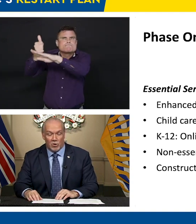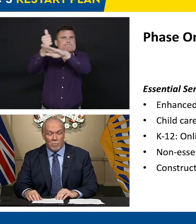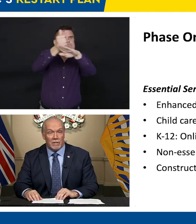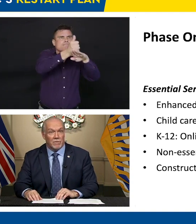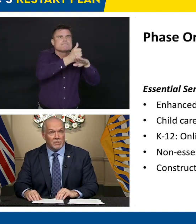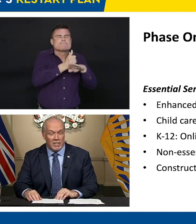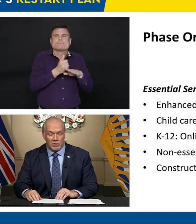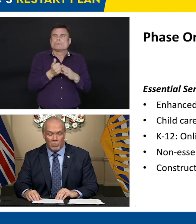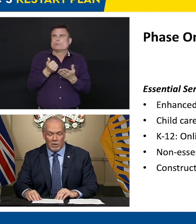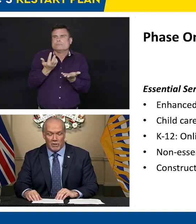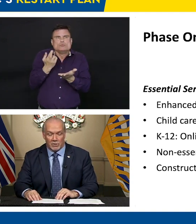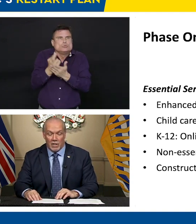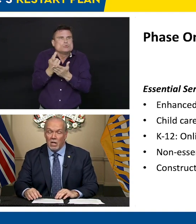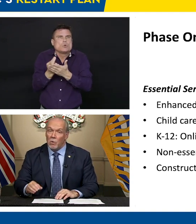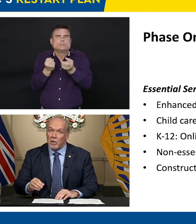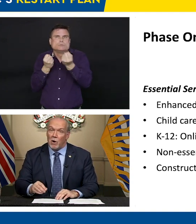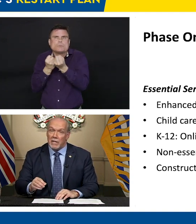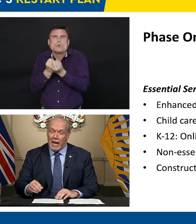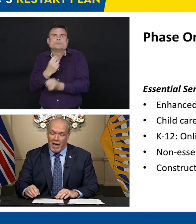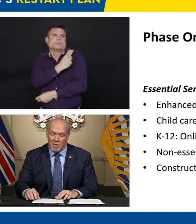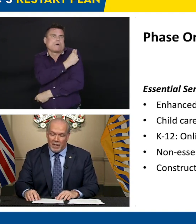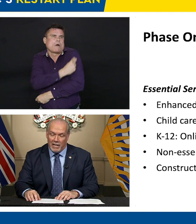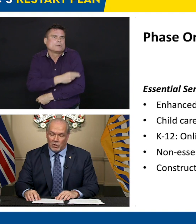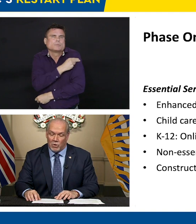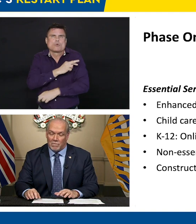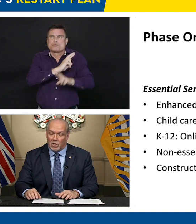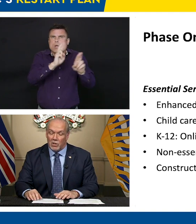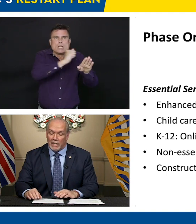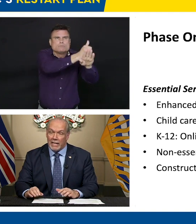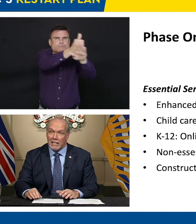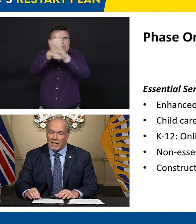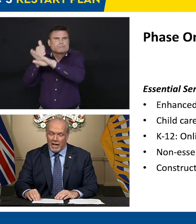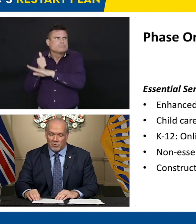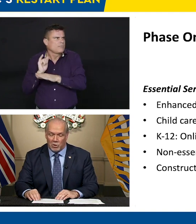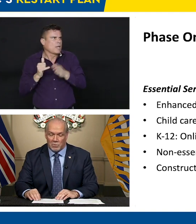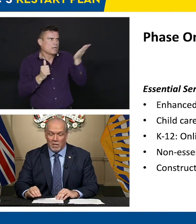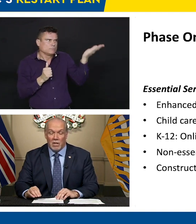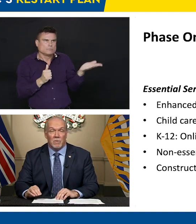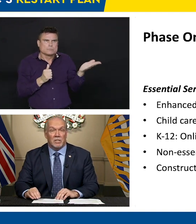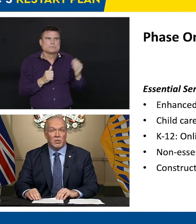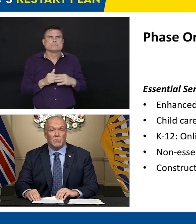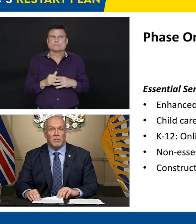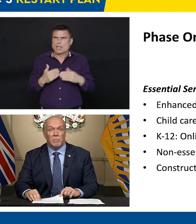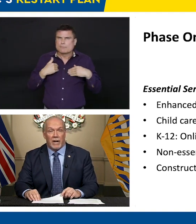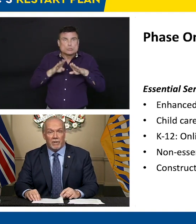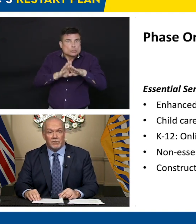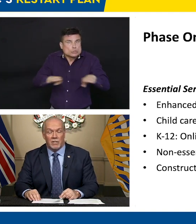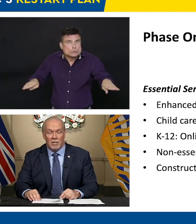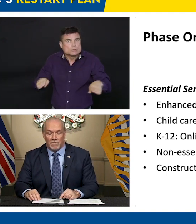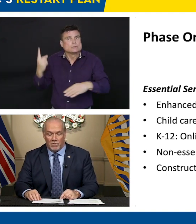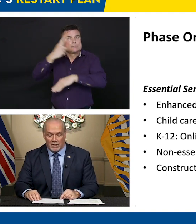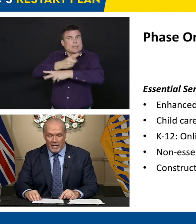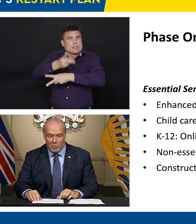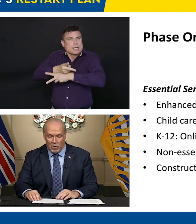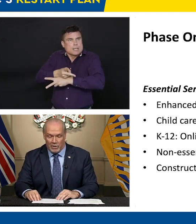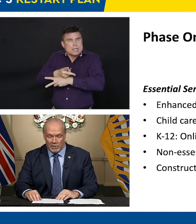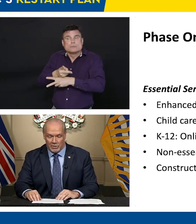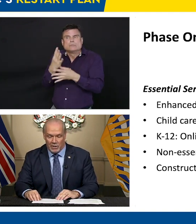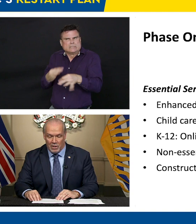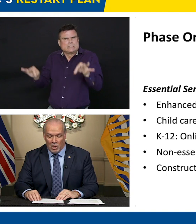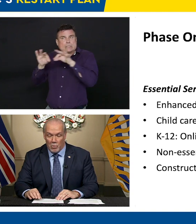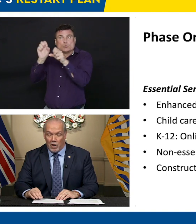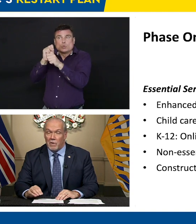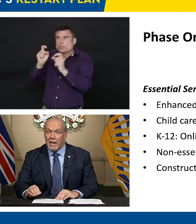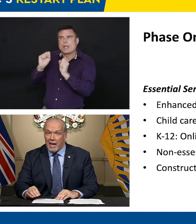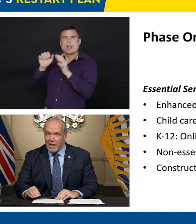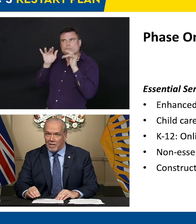care centers open for essential workers. We already have K-12 learning in classrooms for the children of parents of frontline workers.